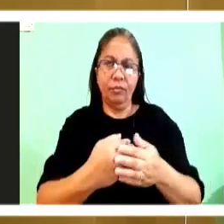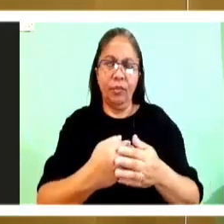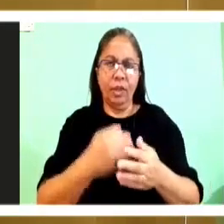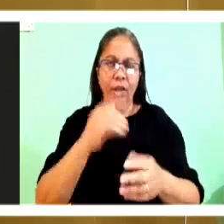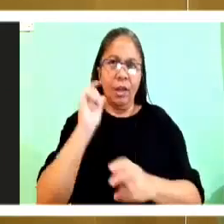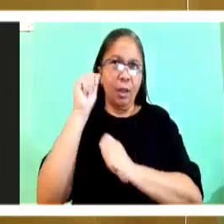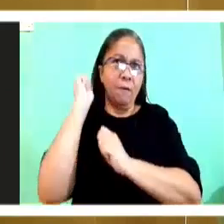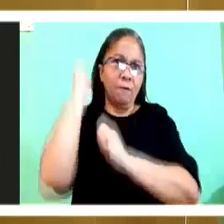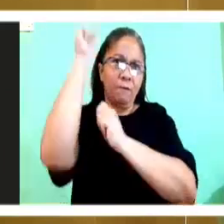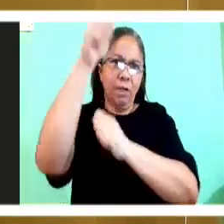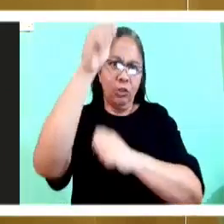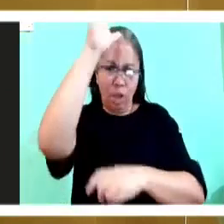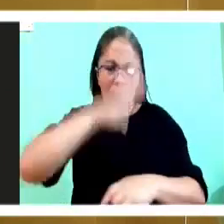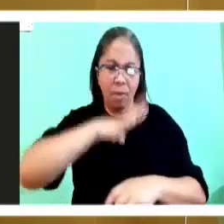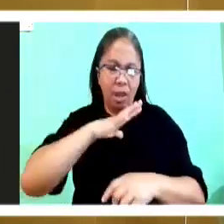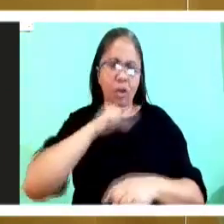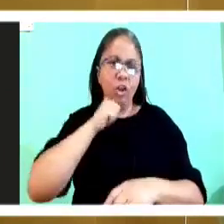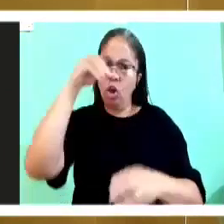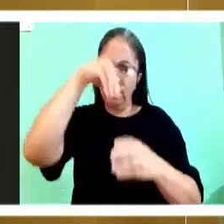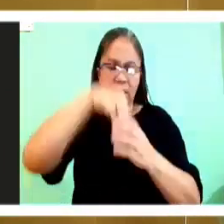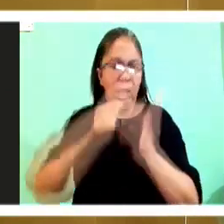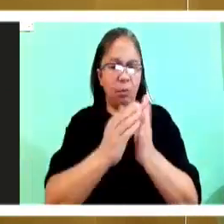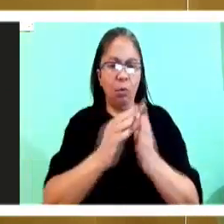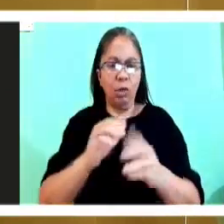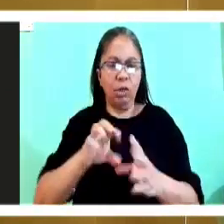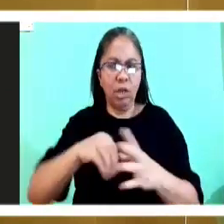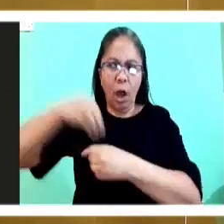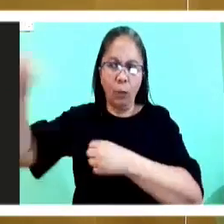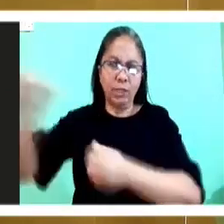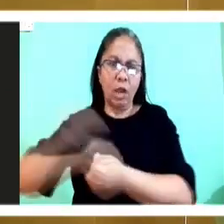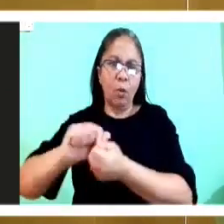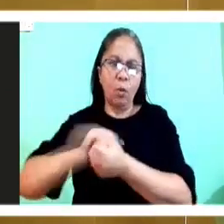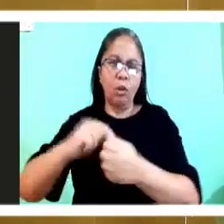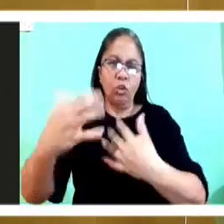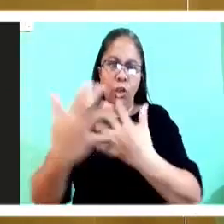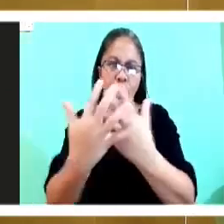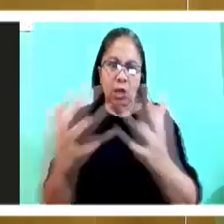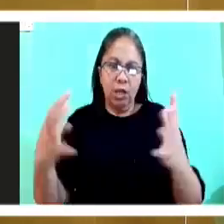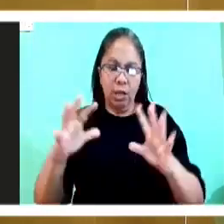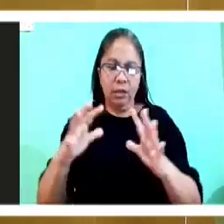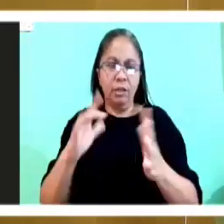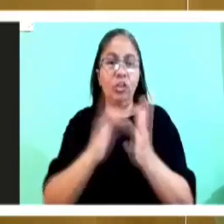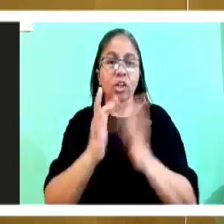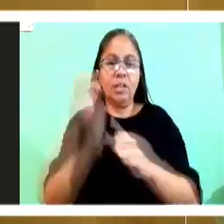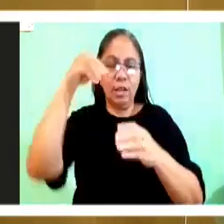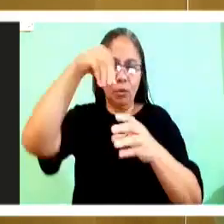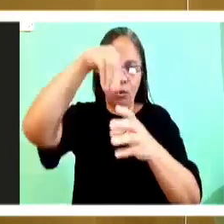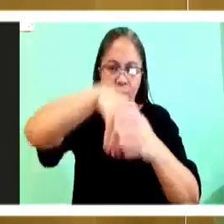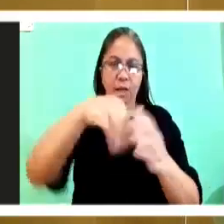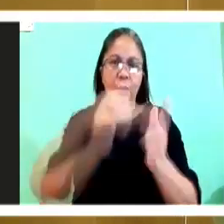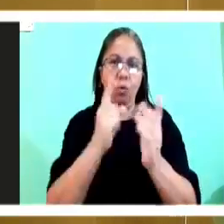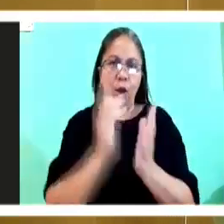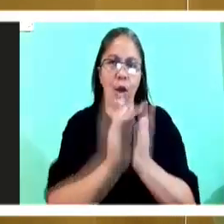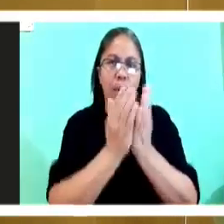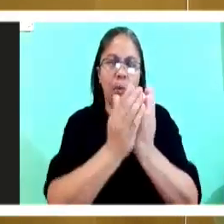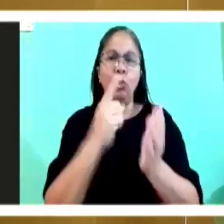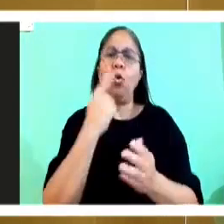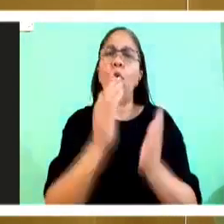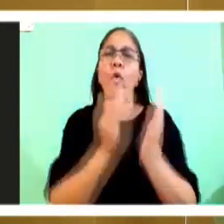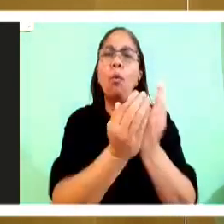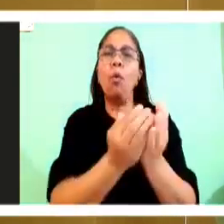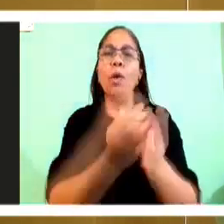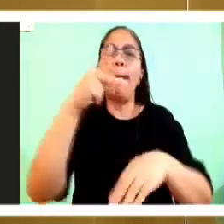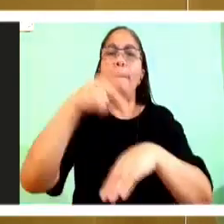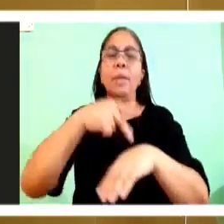them and were washing their nets. He got into one of the boats, it was Simon's, and asked him